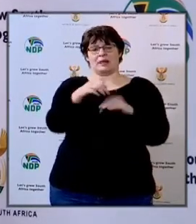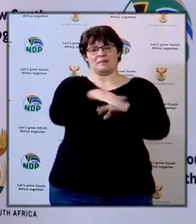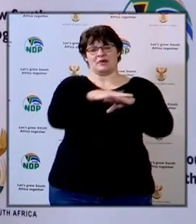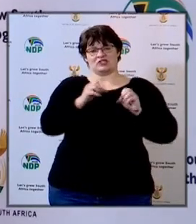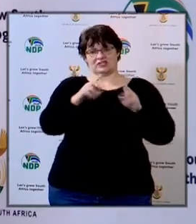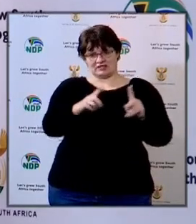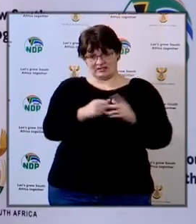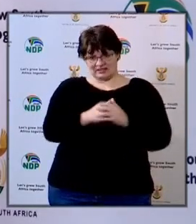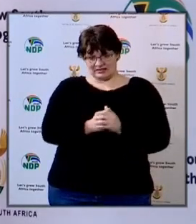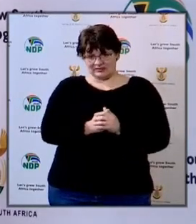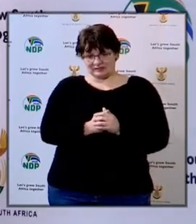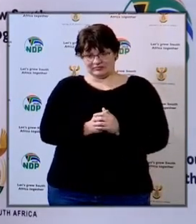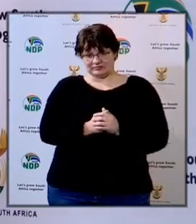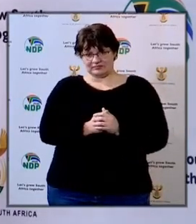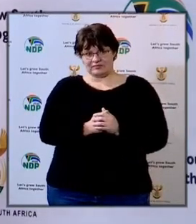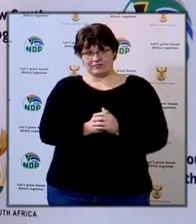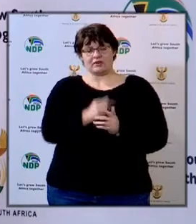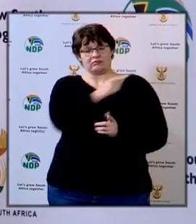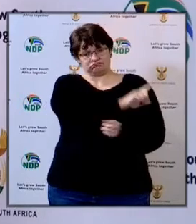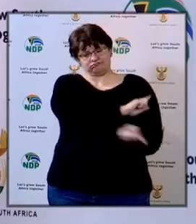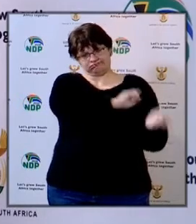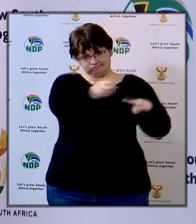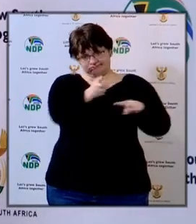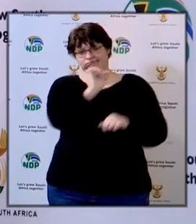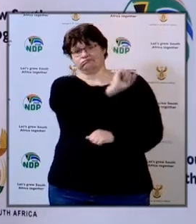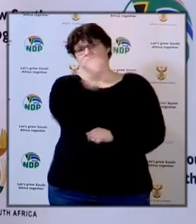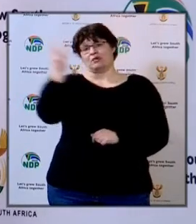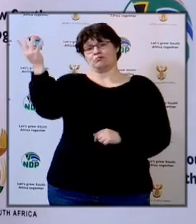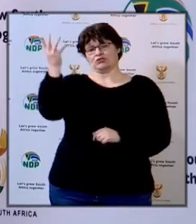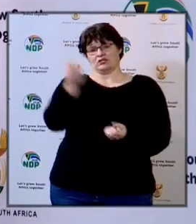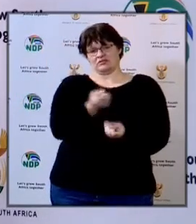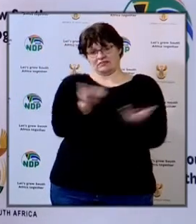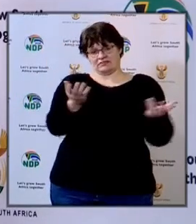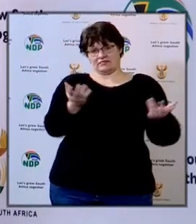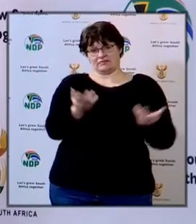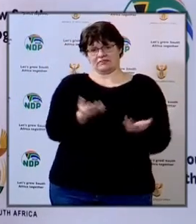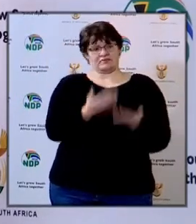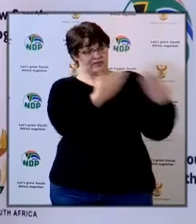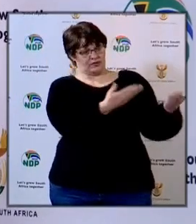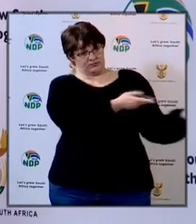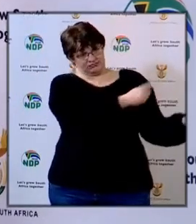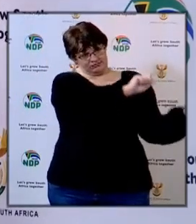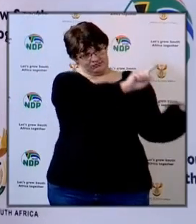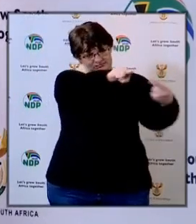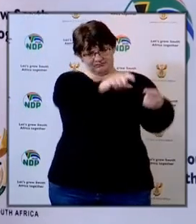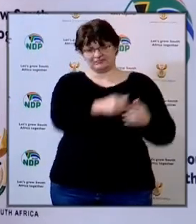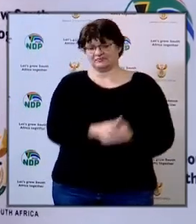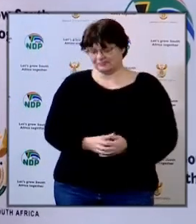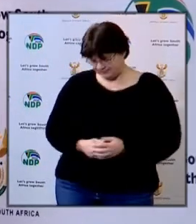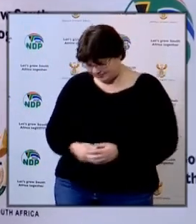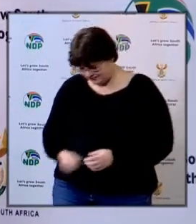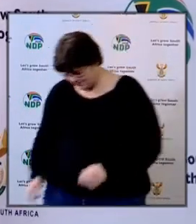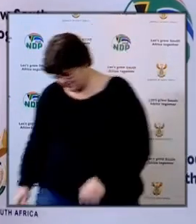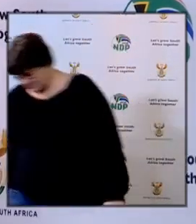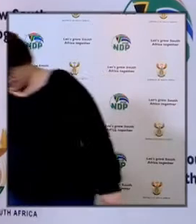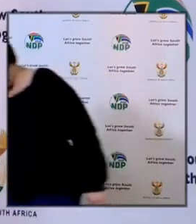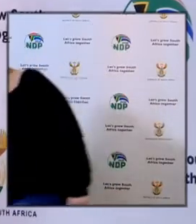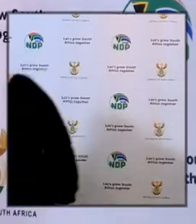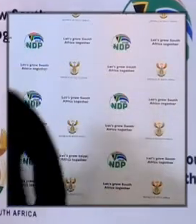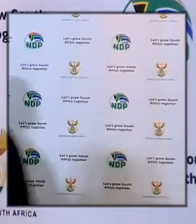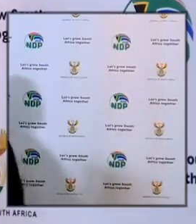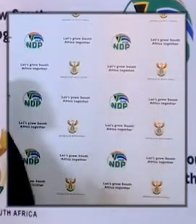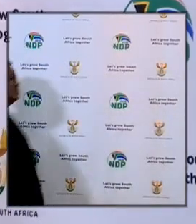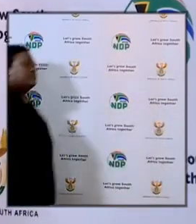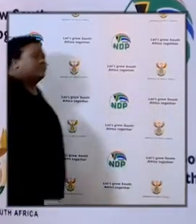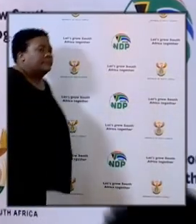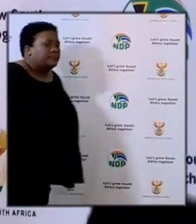of Basic Education, Mr. Matanzi Mamoweli, to come and deliver his presentation. Mr. Moweli, please come to my